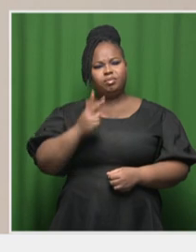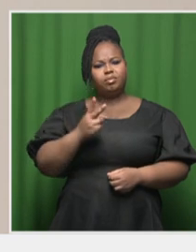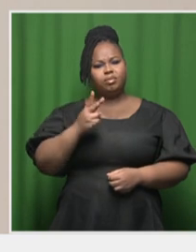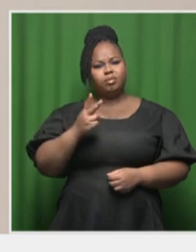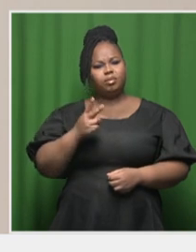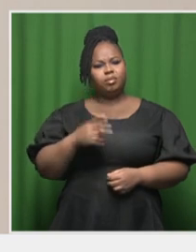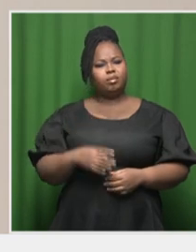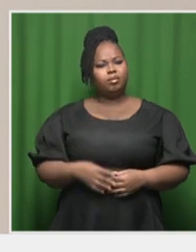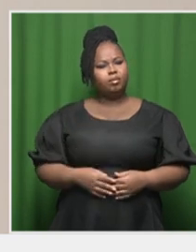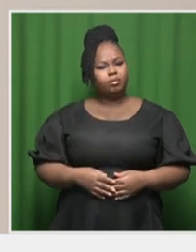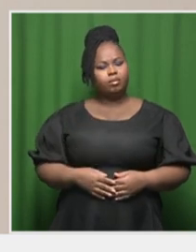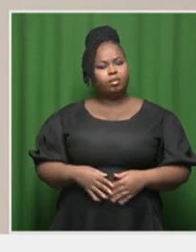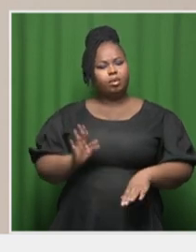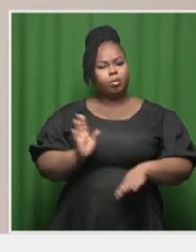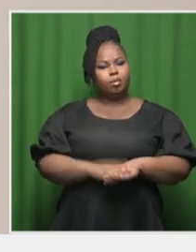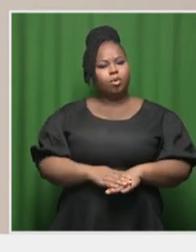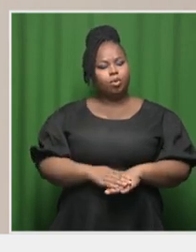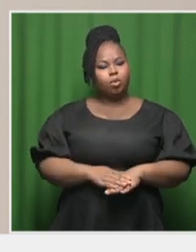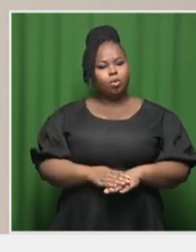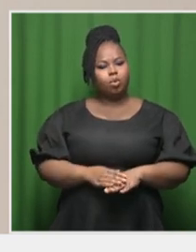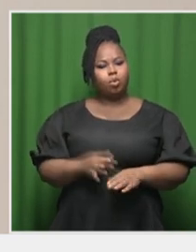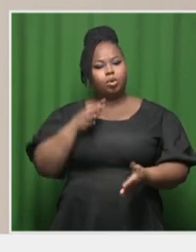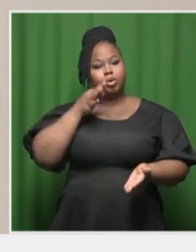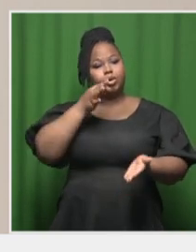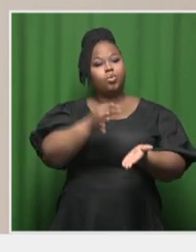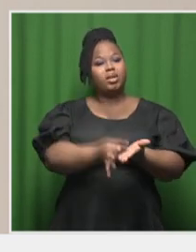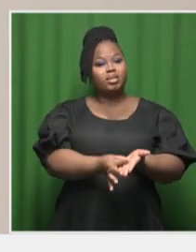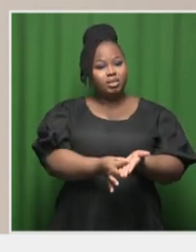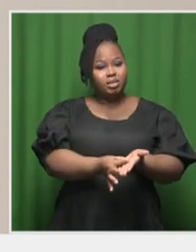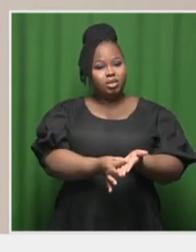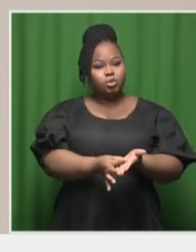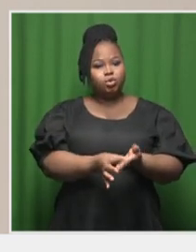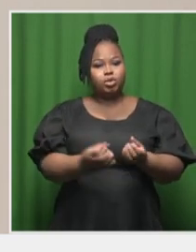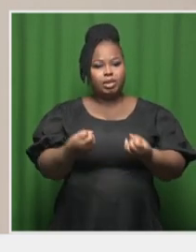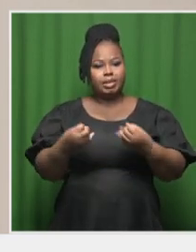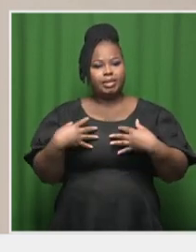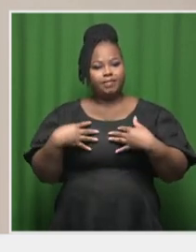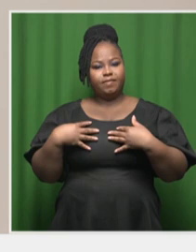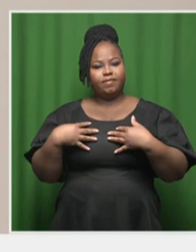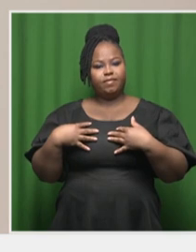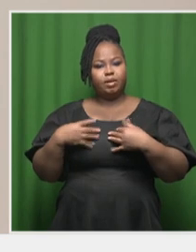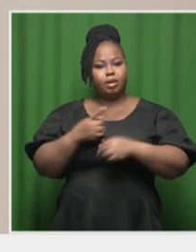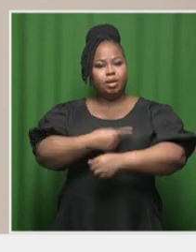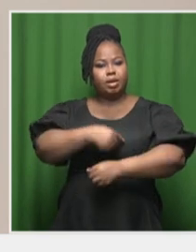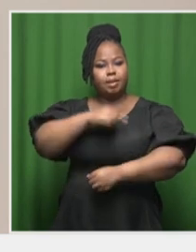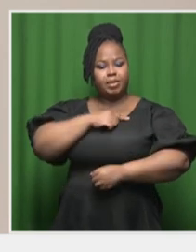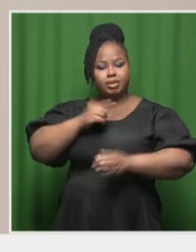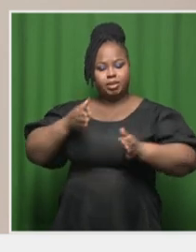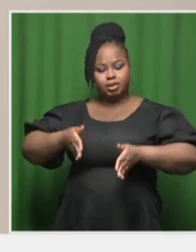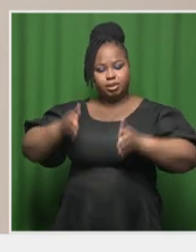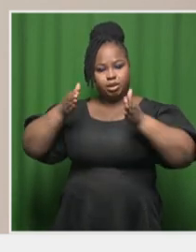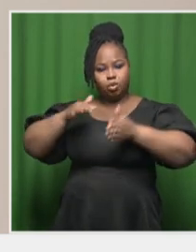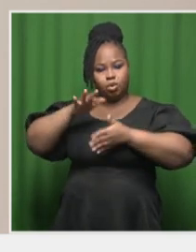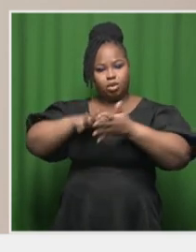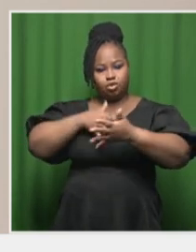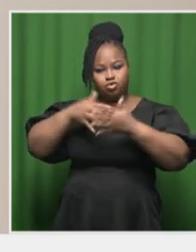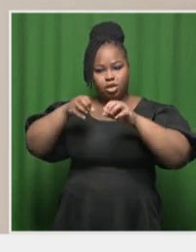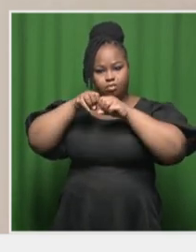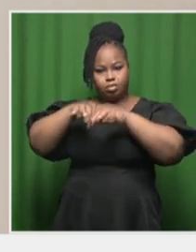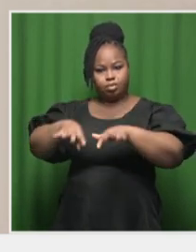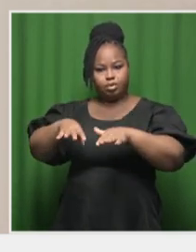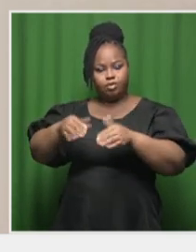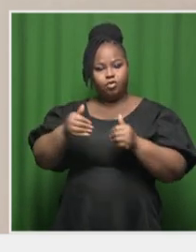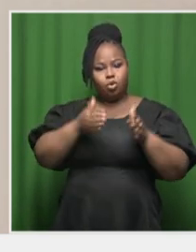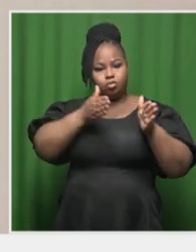demand or request for allocation of capacity on the grid. And this has been driven by